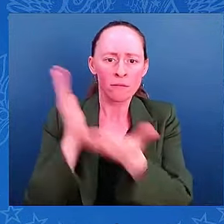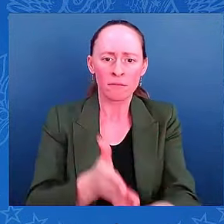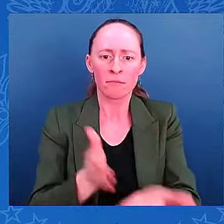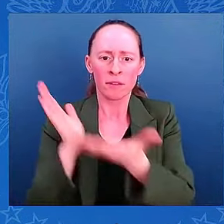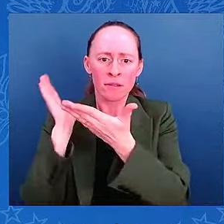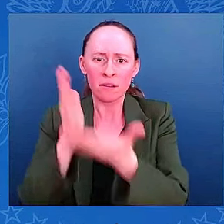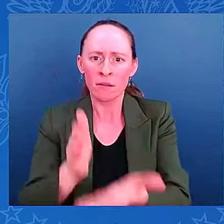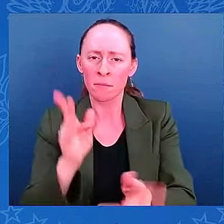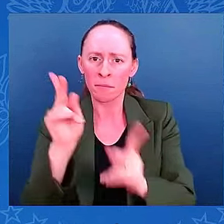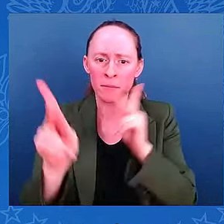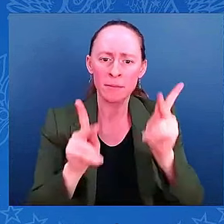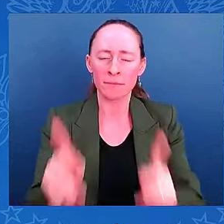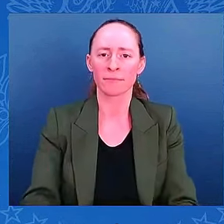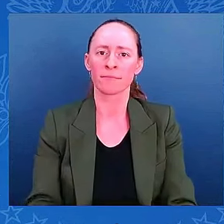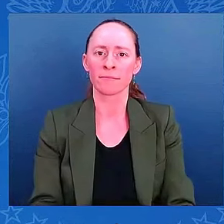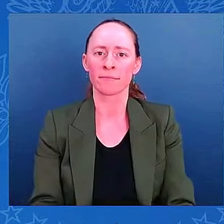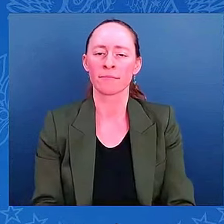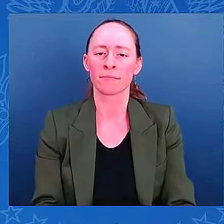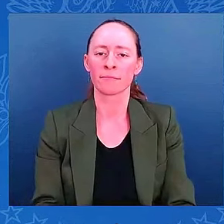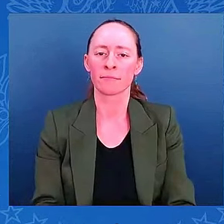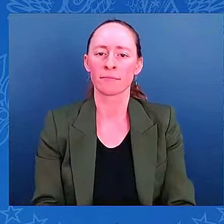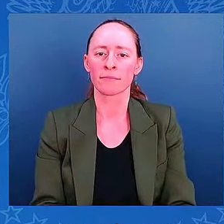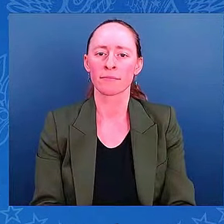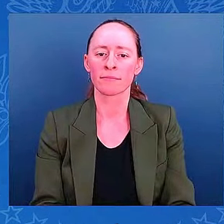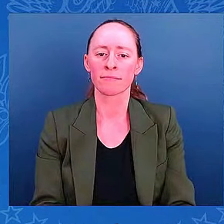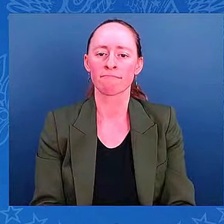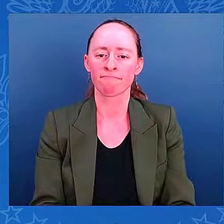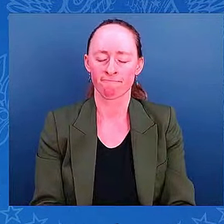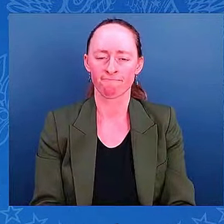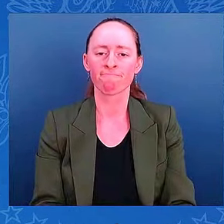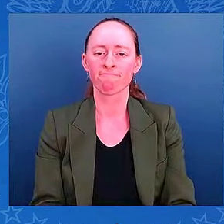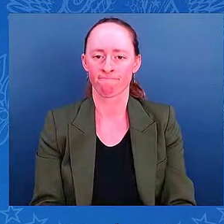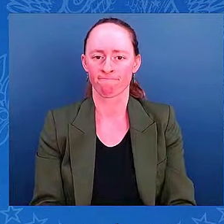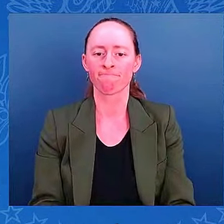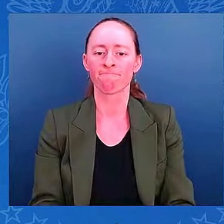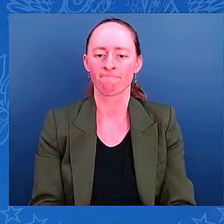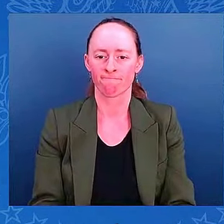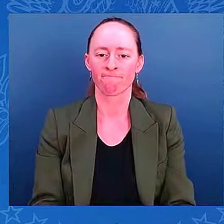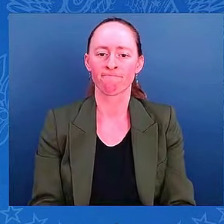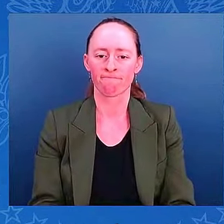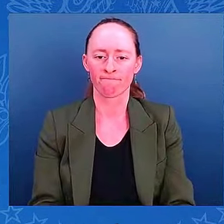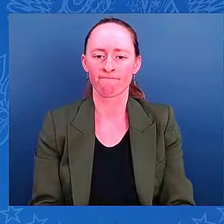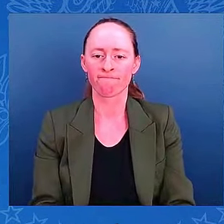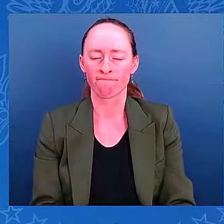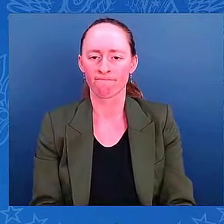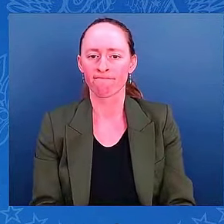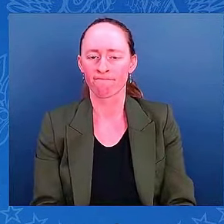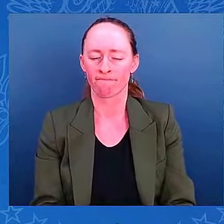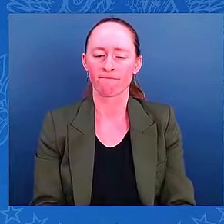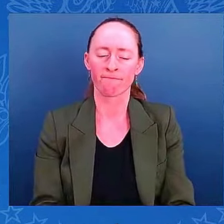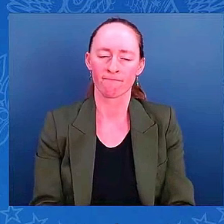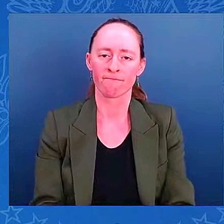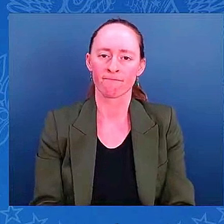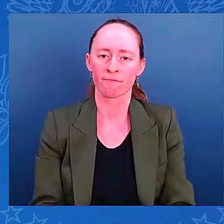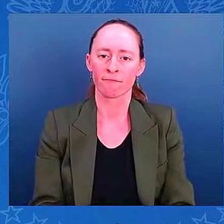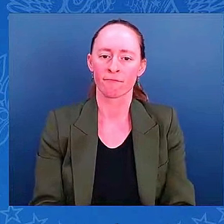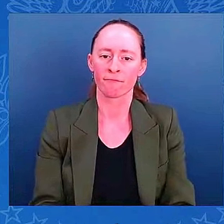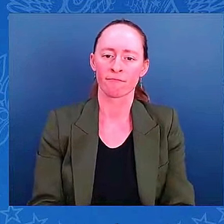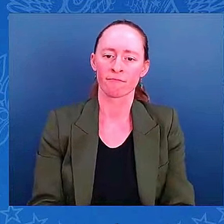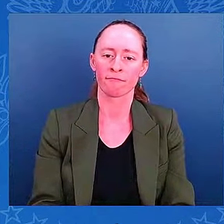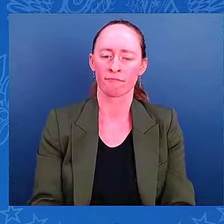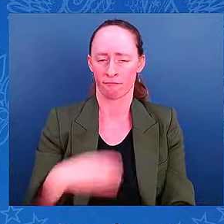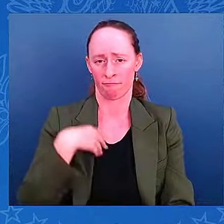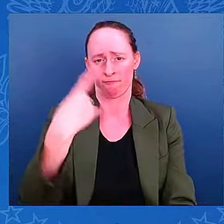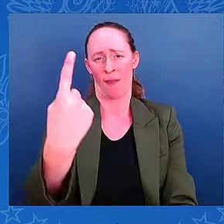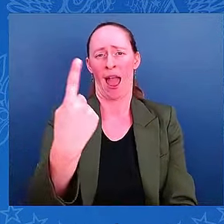We are, Mr. President. Let me say that, you know, one of the false narratives is that